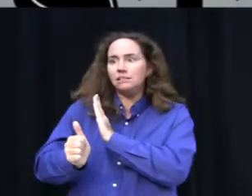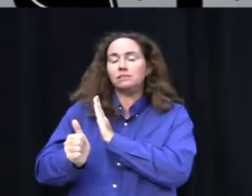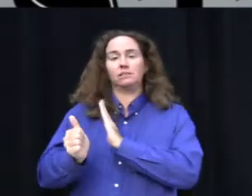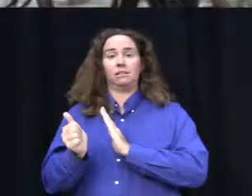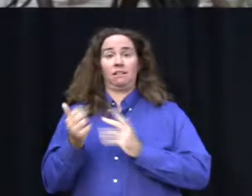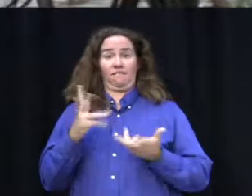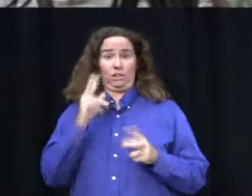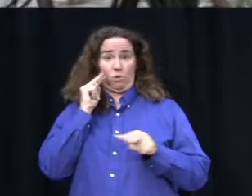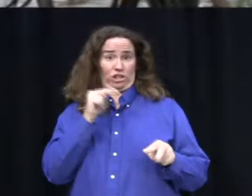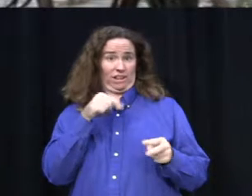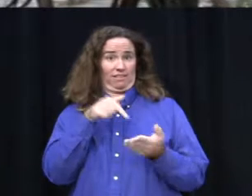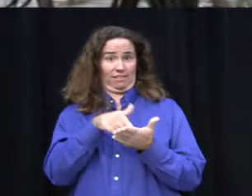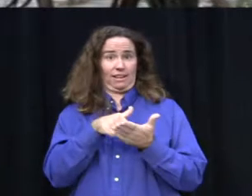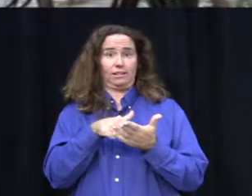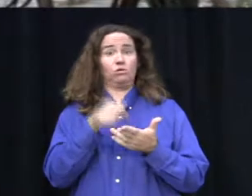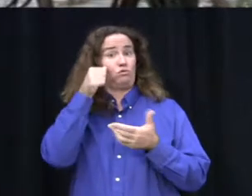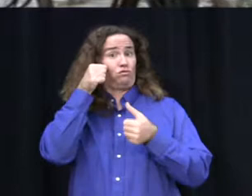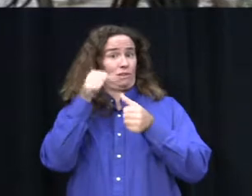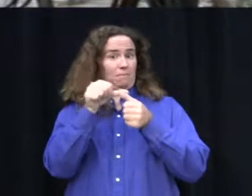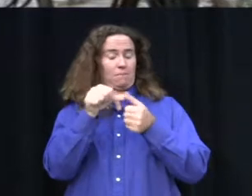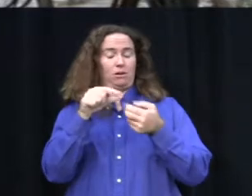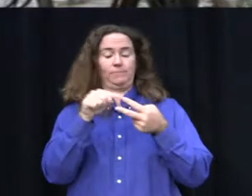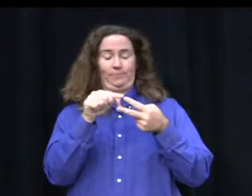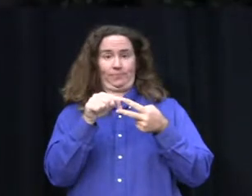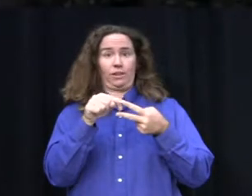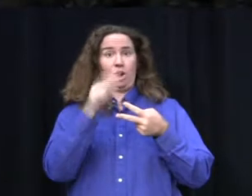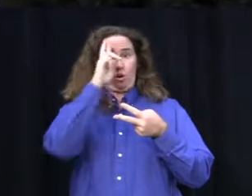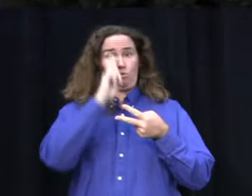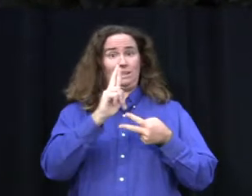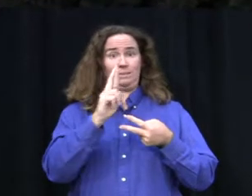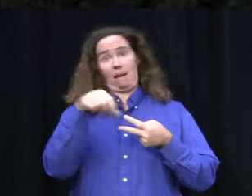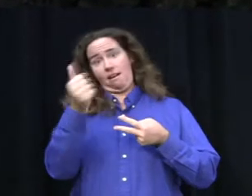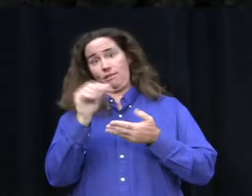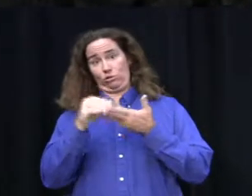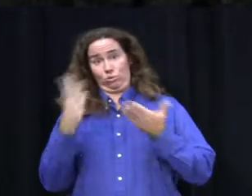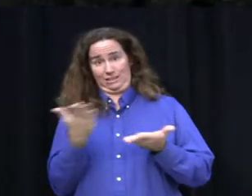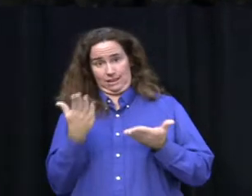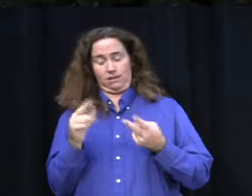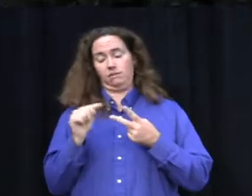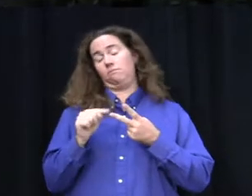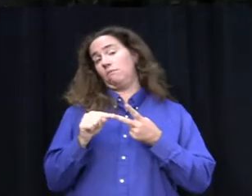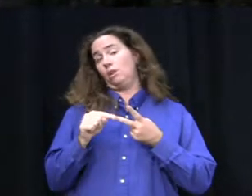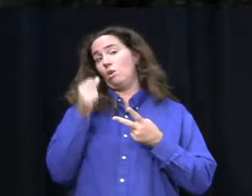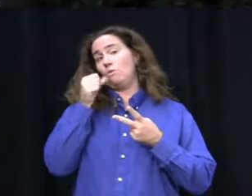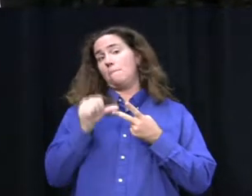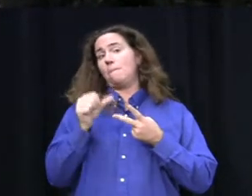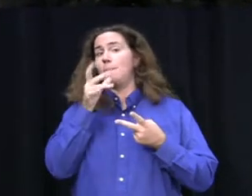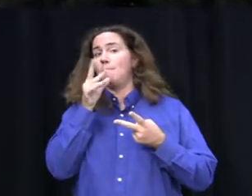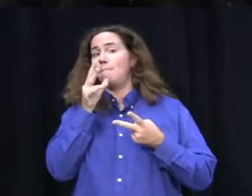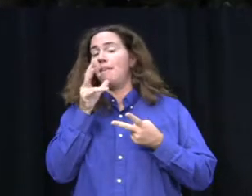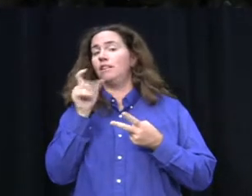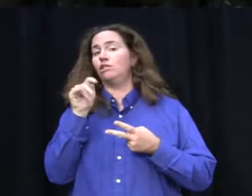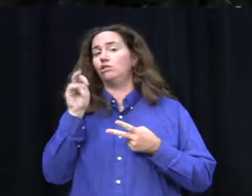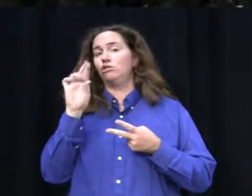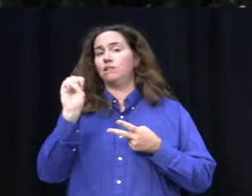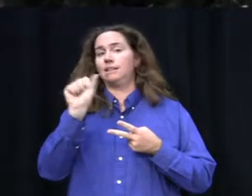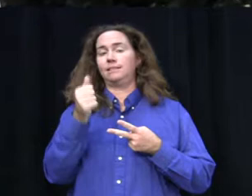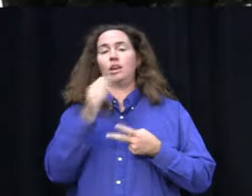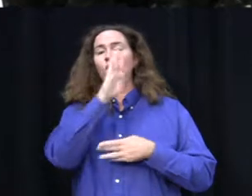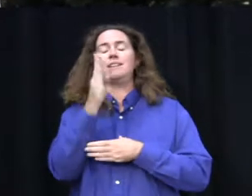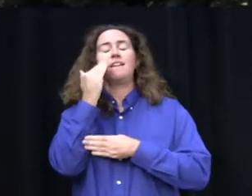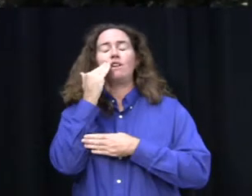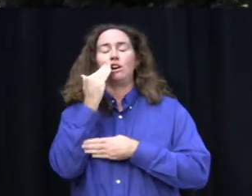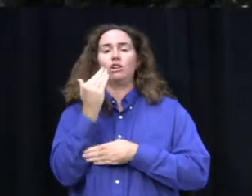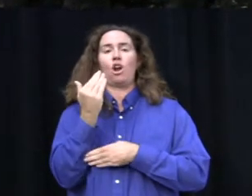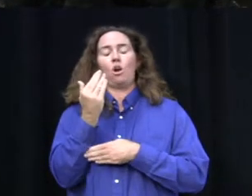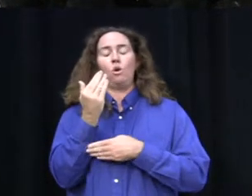watching this, I want you to remember two things. One, respect your fellow students. And two, remember Mother Teresa's quote that we will never know all the good that